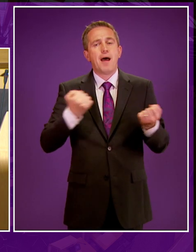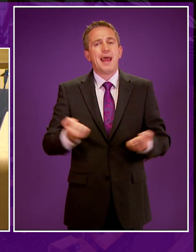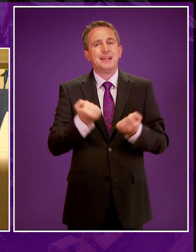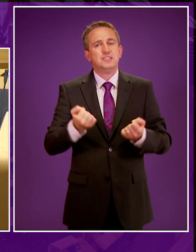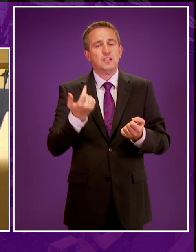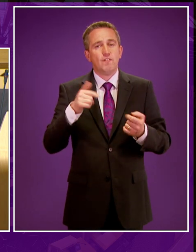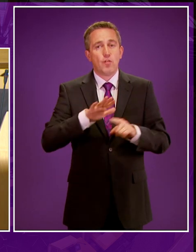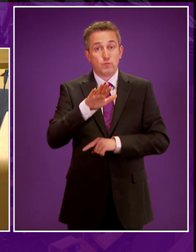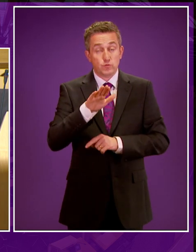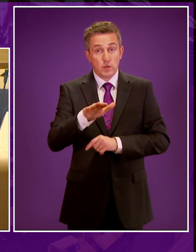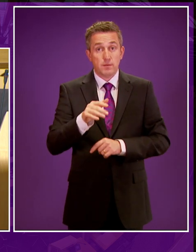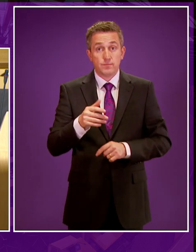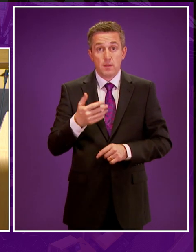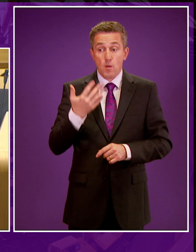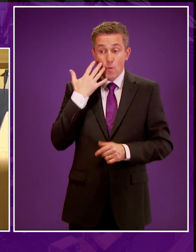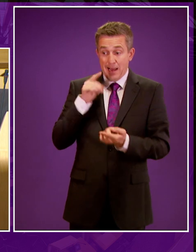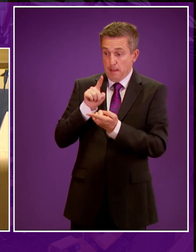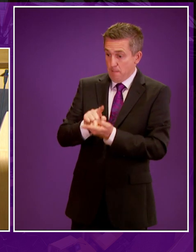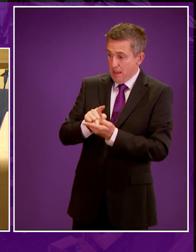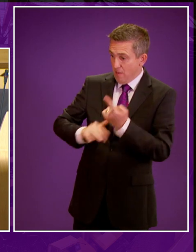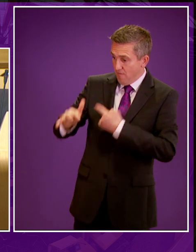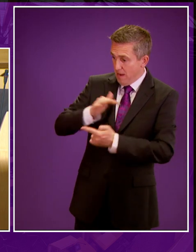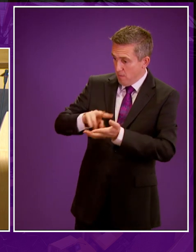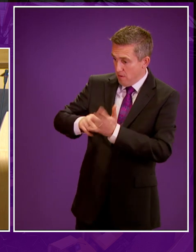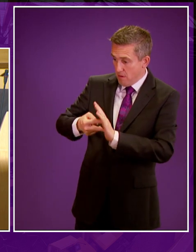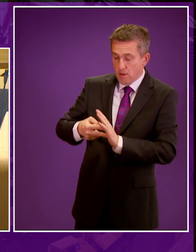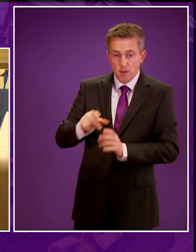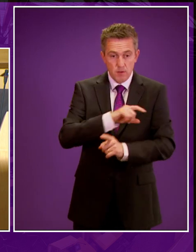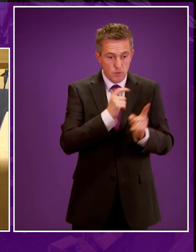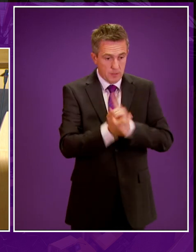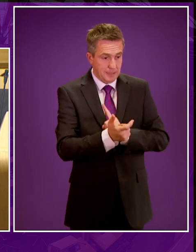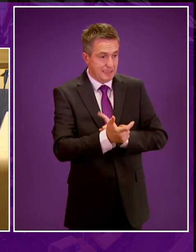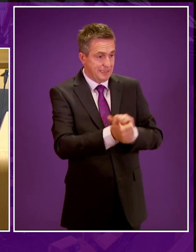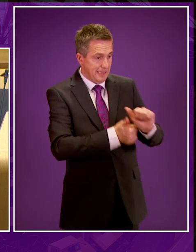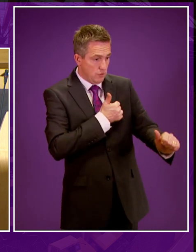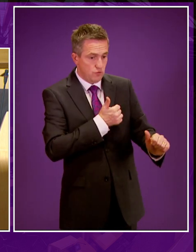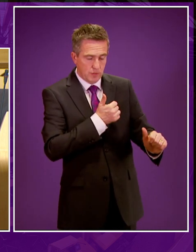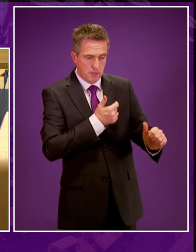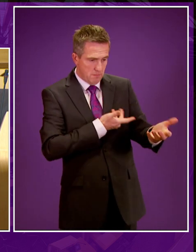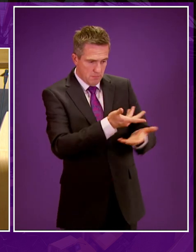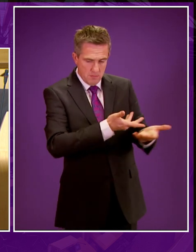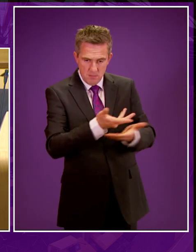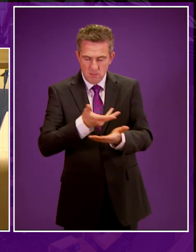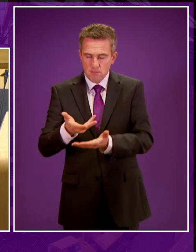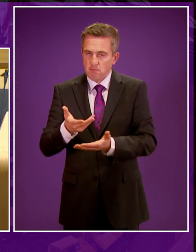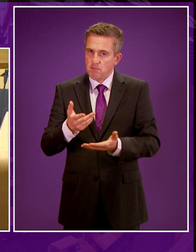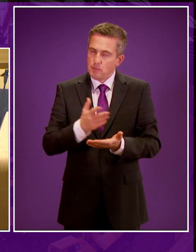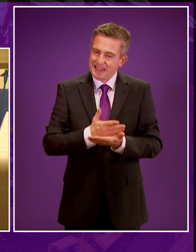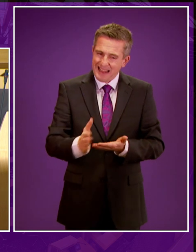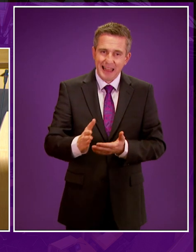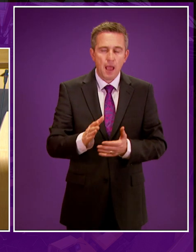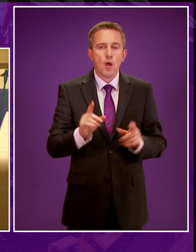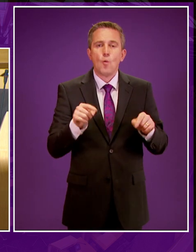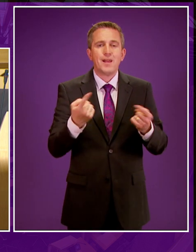Initially, I met with environment organisations, local communities and the industry. I was always clear about the unacceptable risks to the